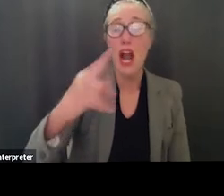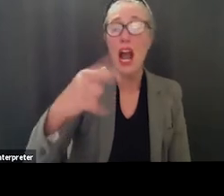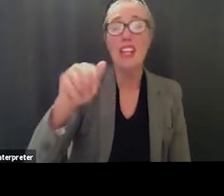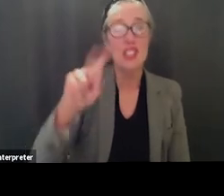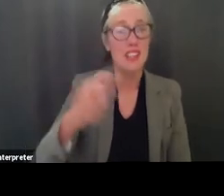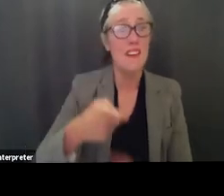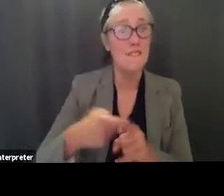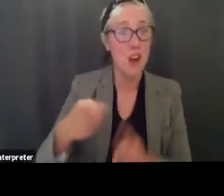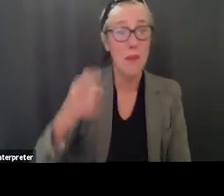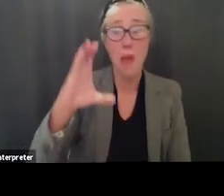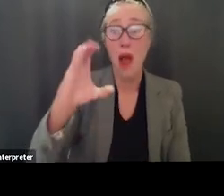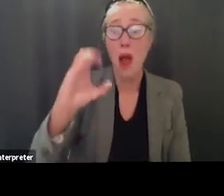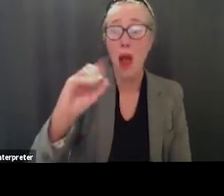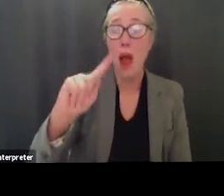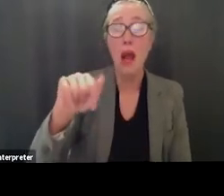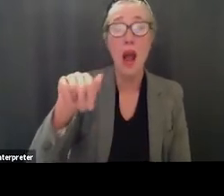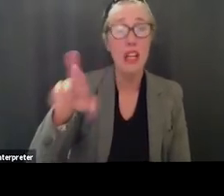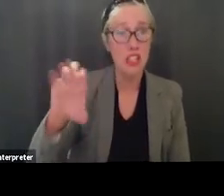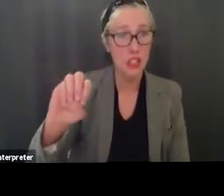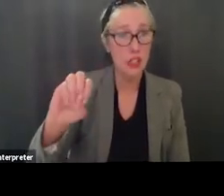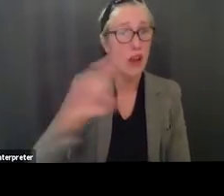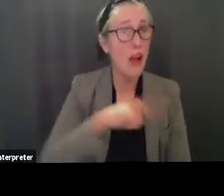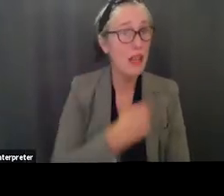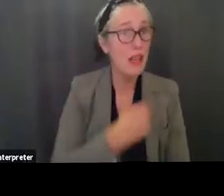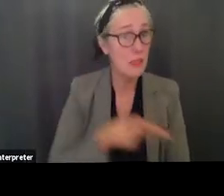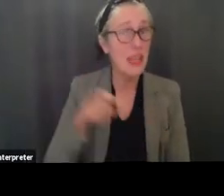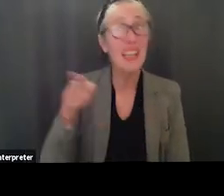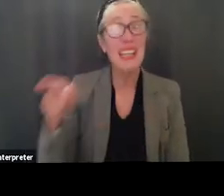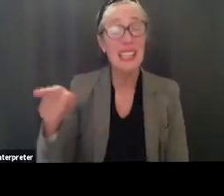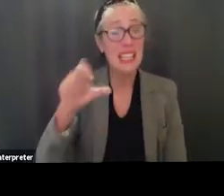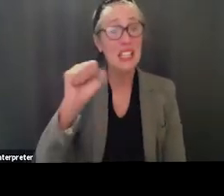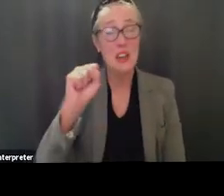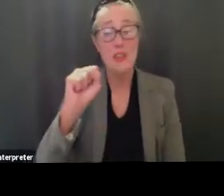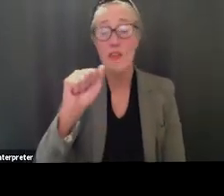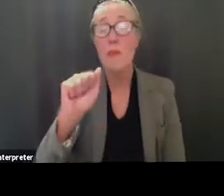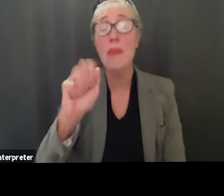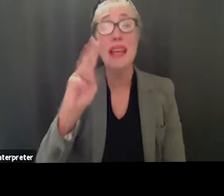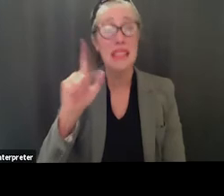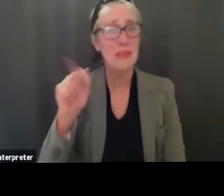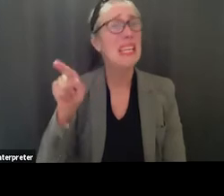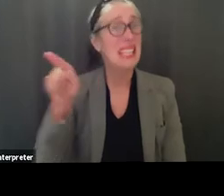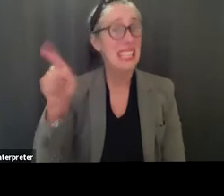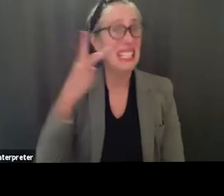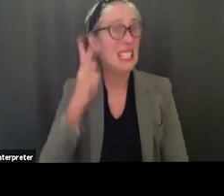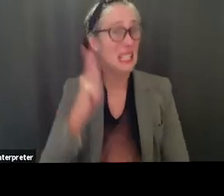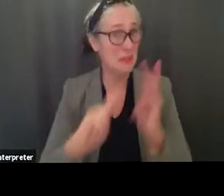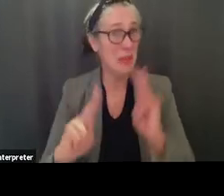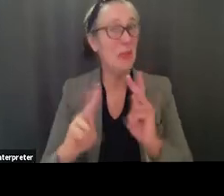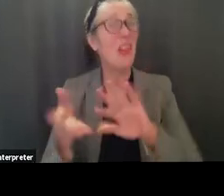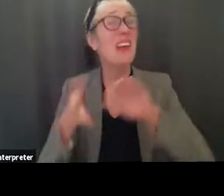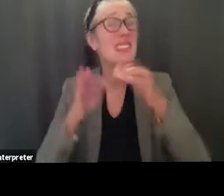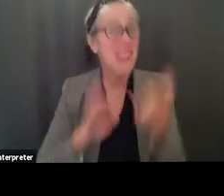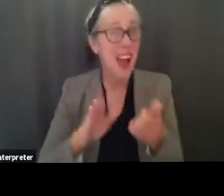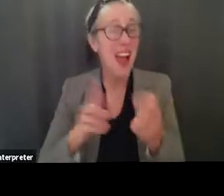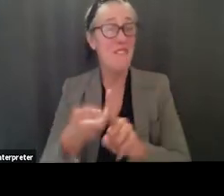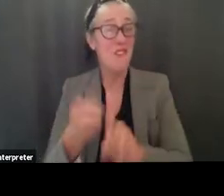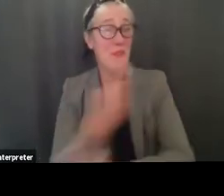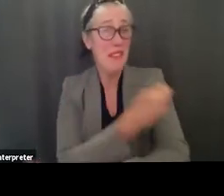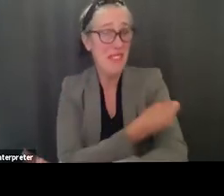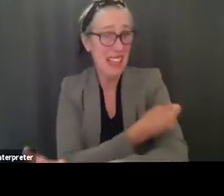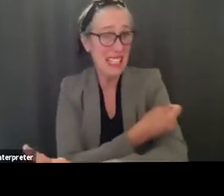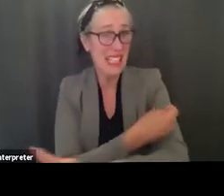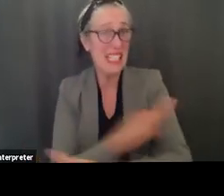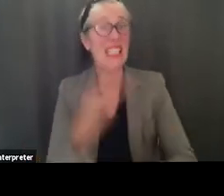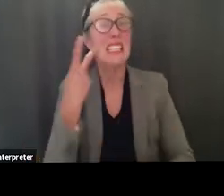clinic doctor he's had he's had patients die from this vaccine he's seen him in hurting from this vaccine there's